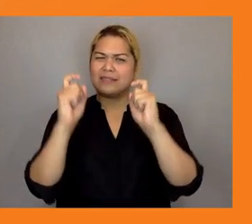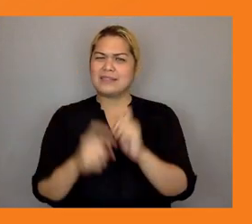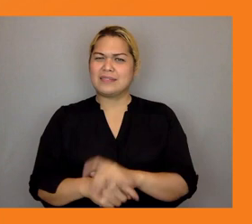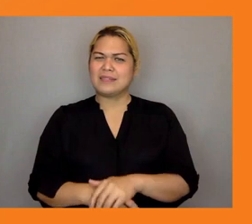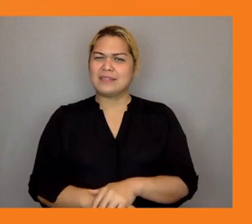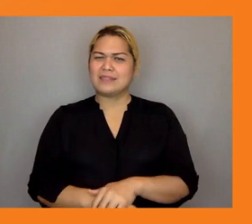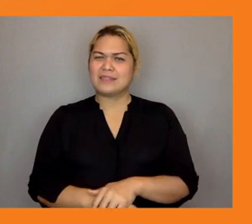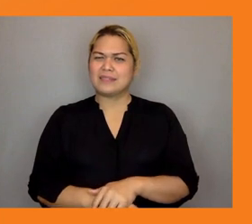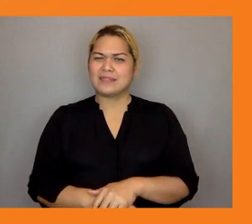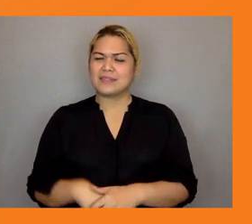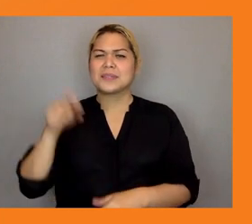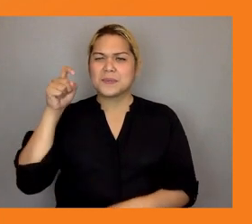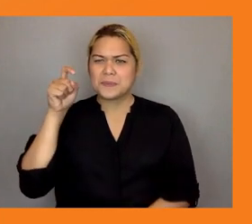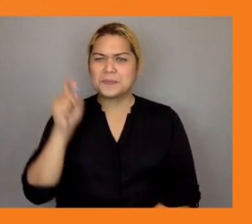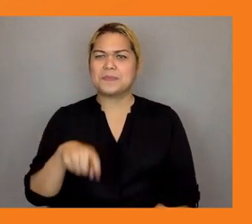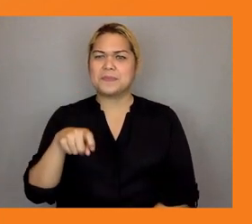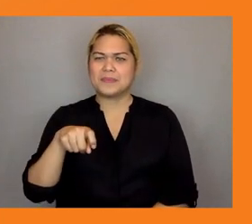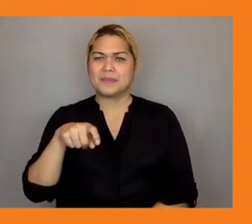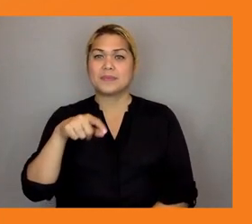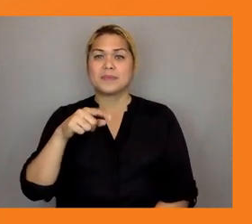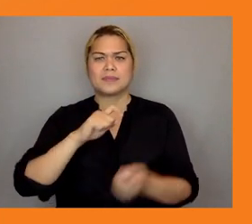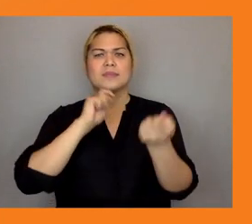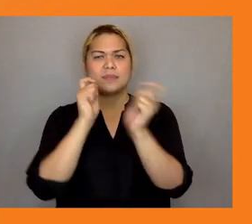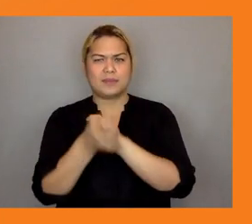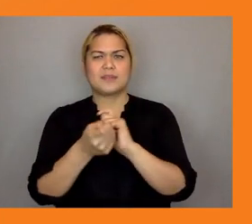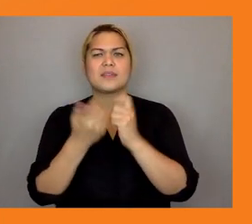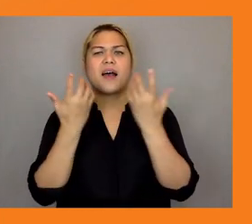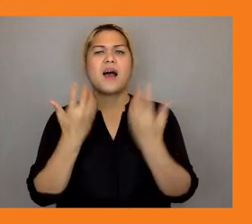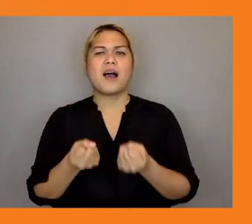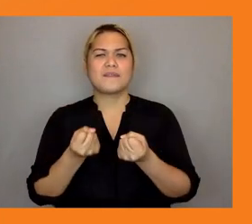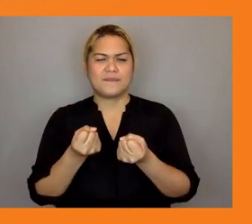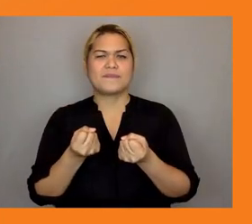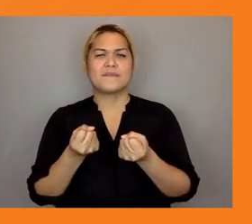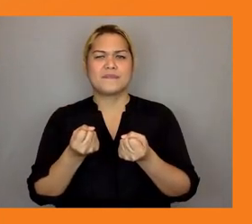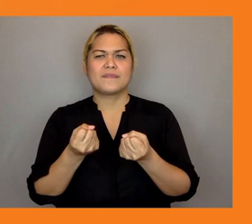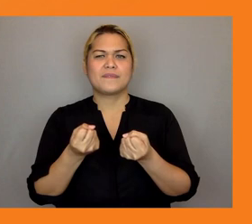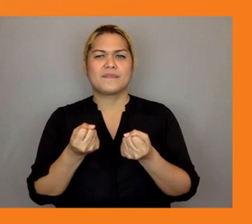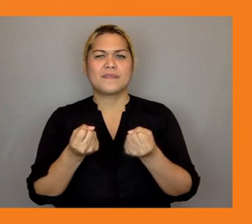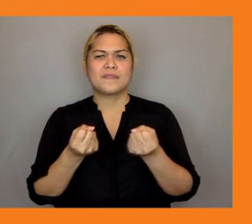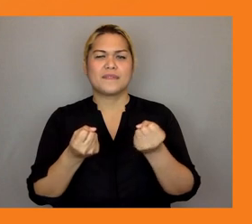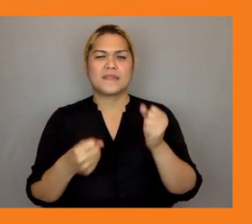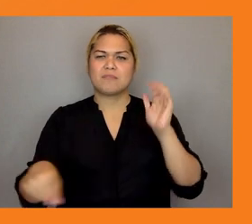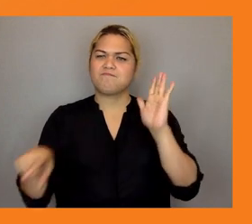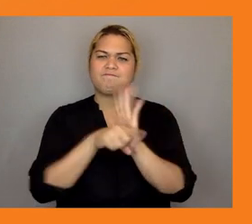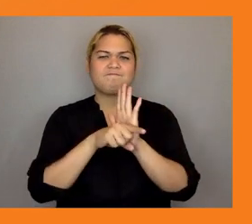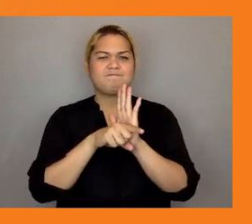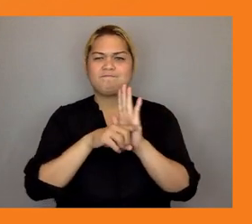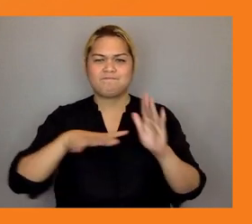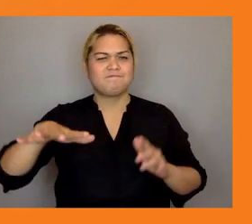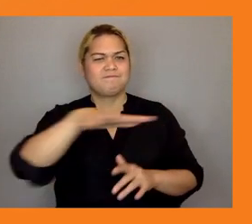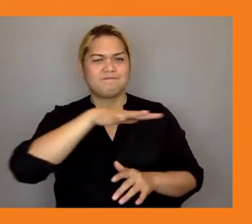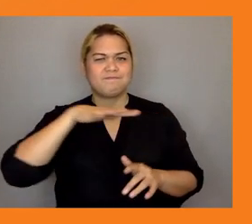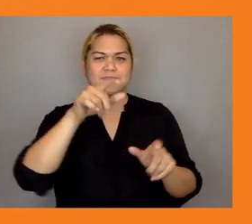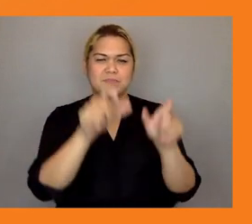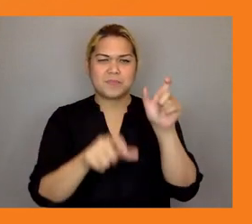potential negative impacts on people that really need to be anticipated and taken into account and so the